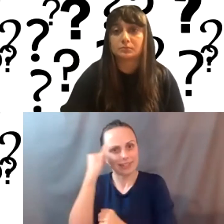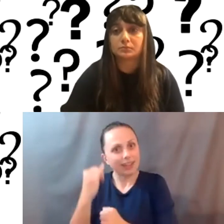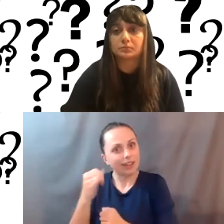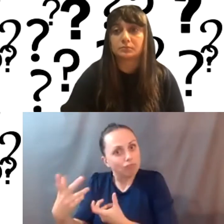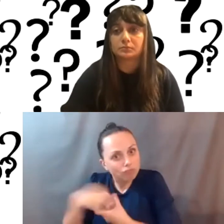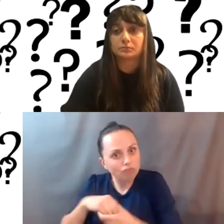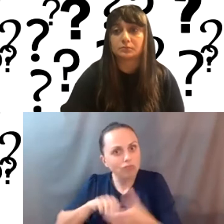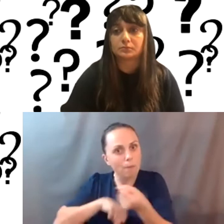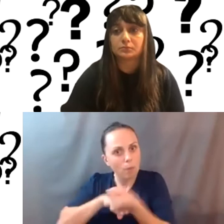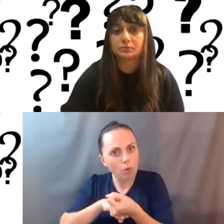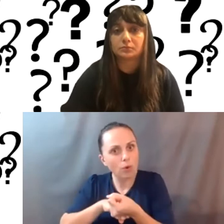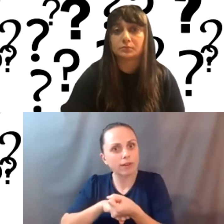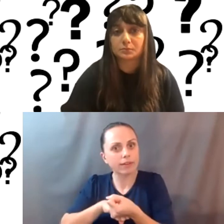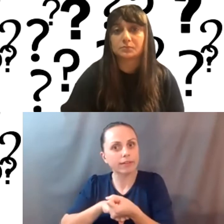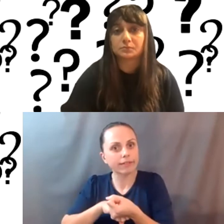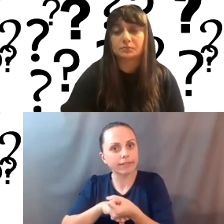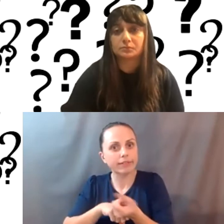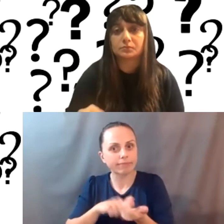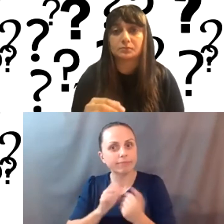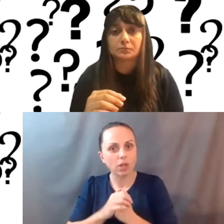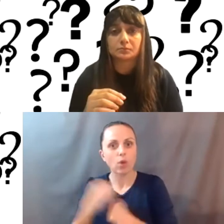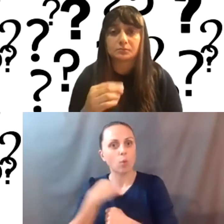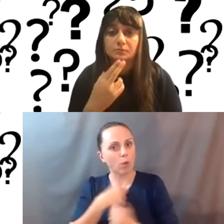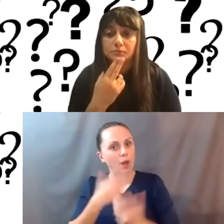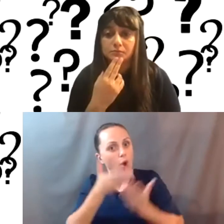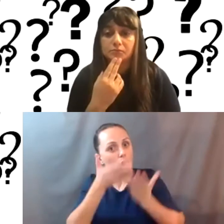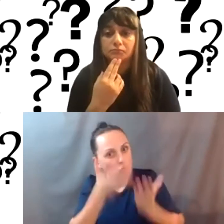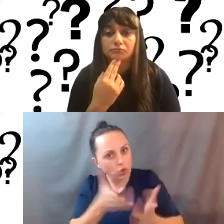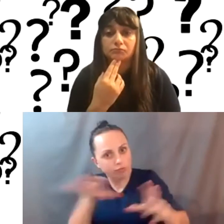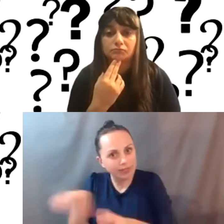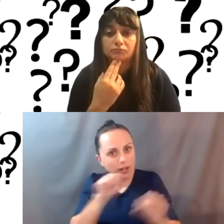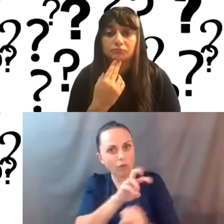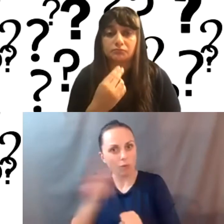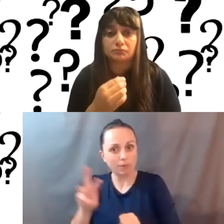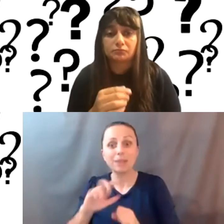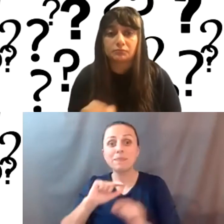board with saying, hey, you know, like we want you to be able to take over the site.